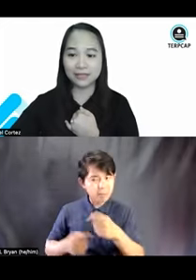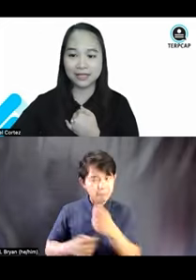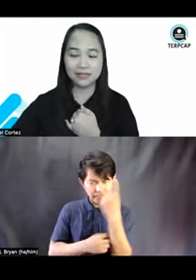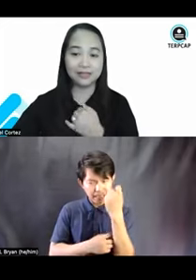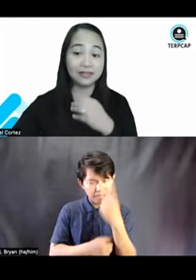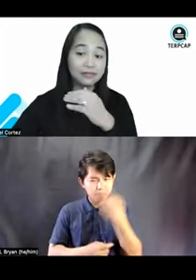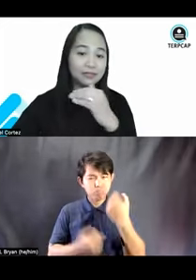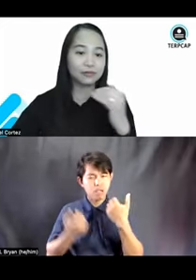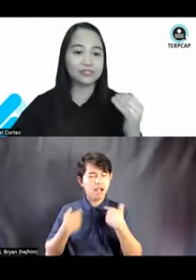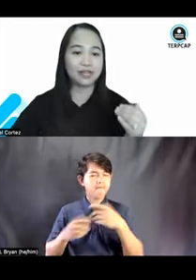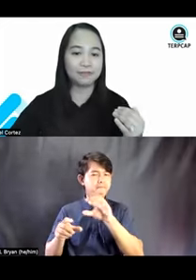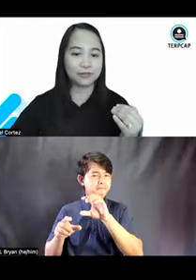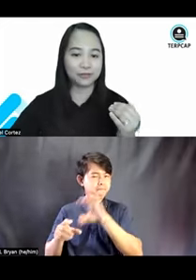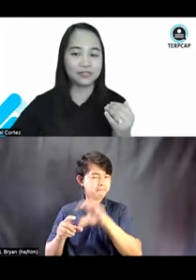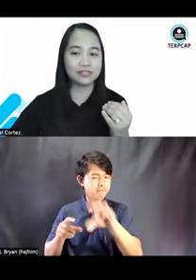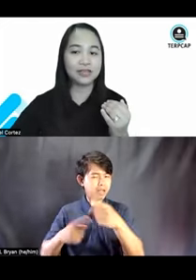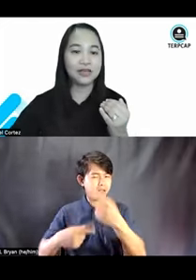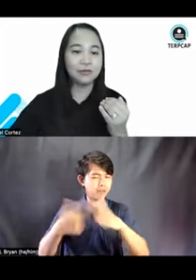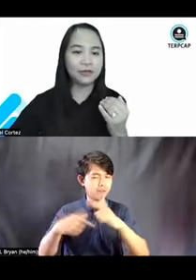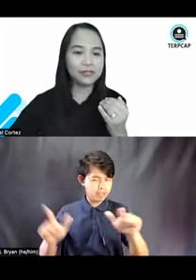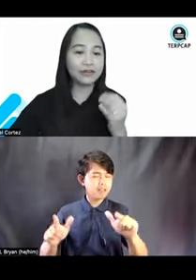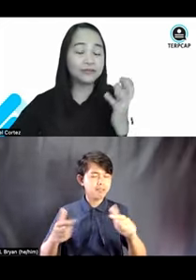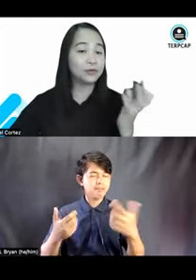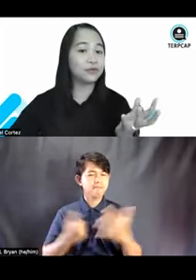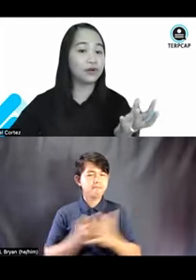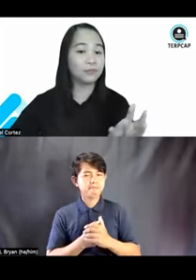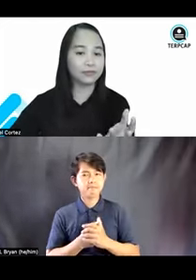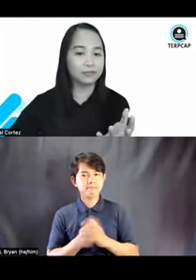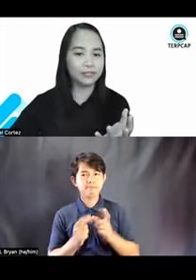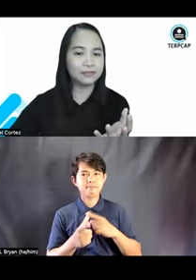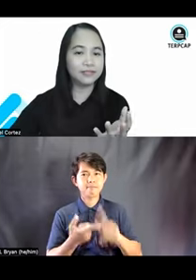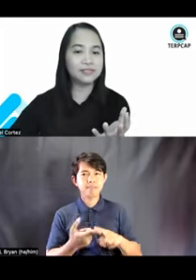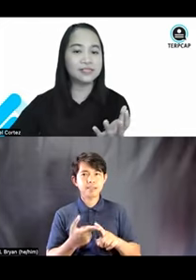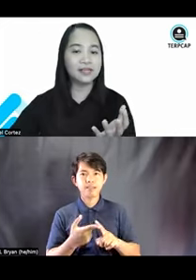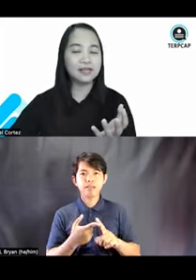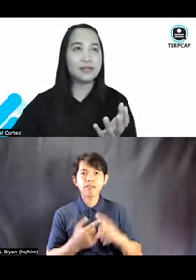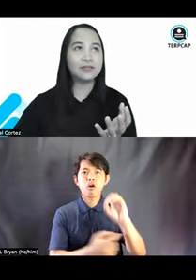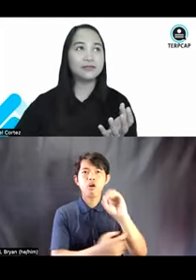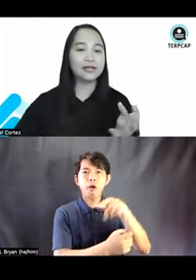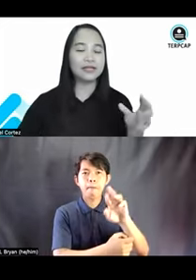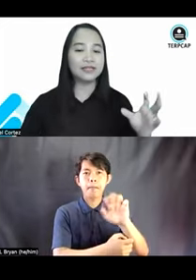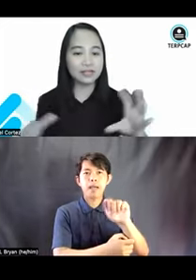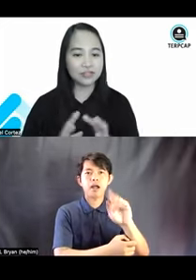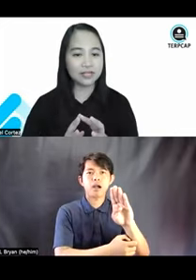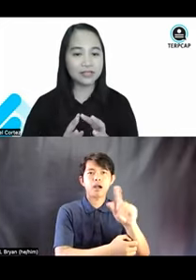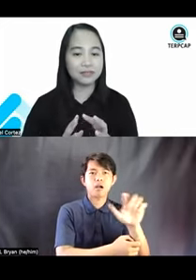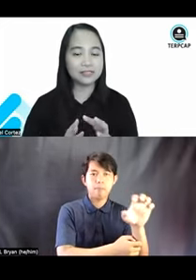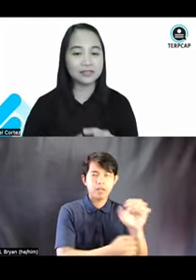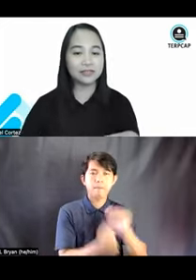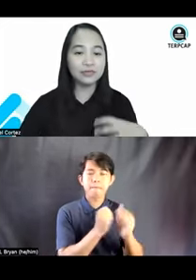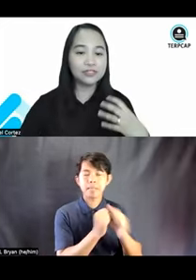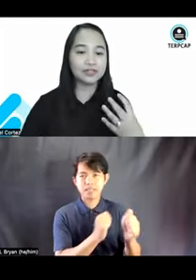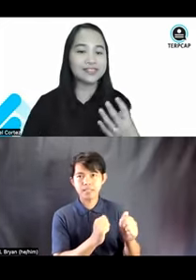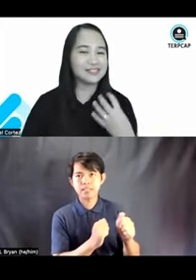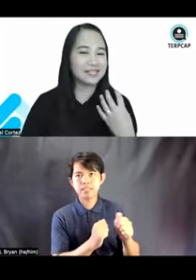inset that we added and even the closed captions. We also have overoperable. It means, you know, in a nutshell, it means